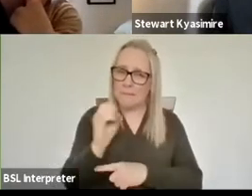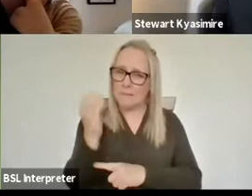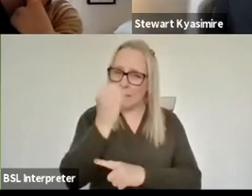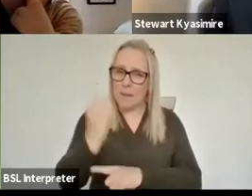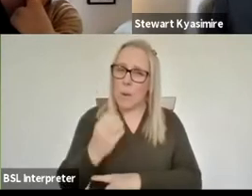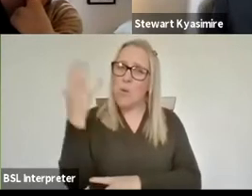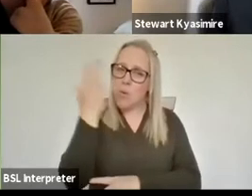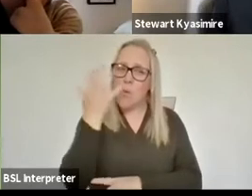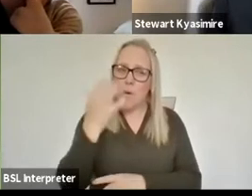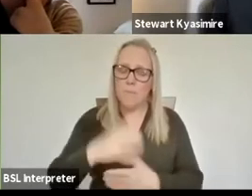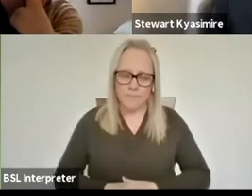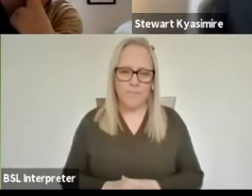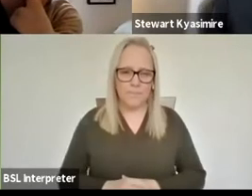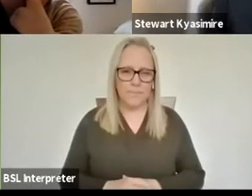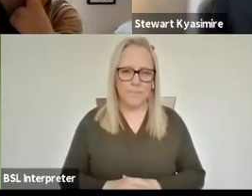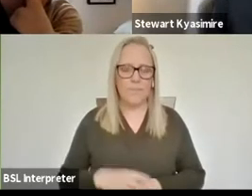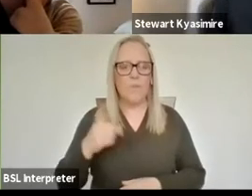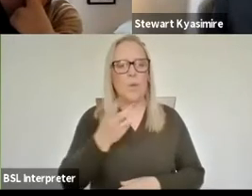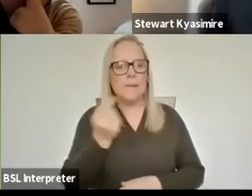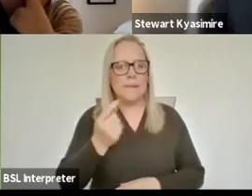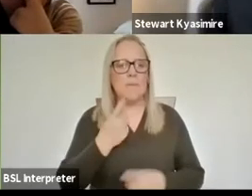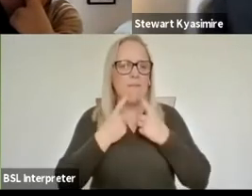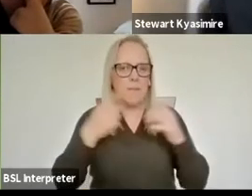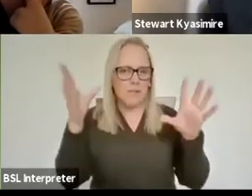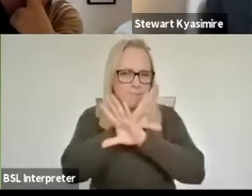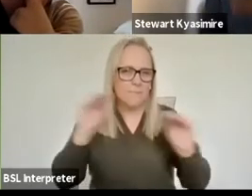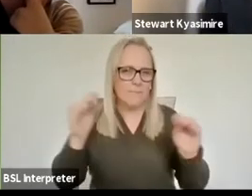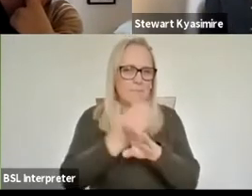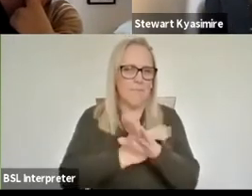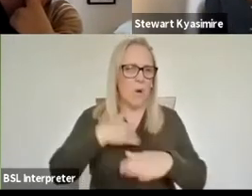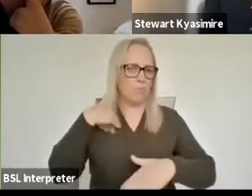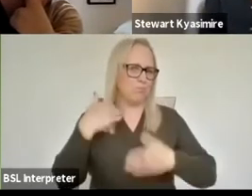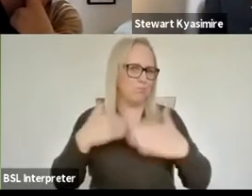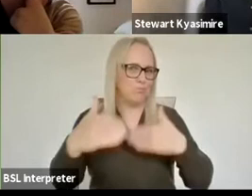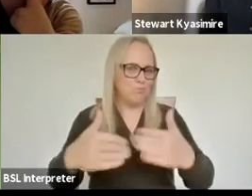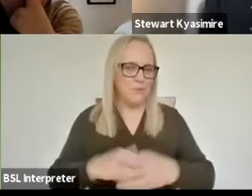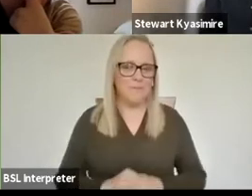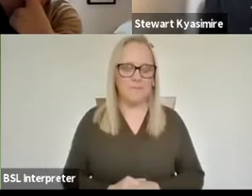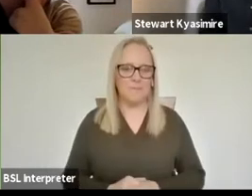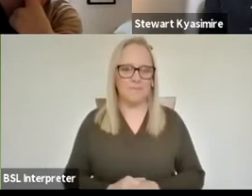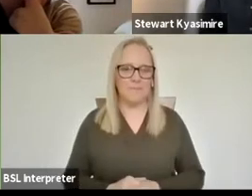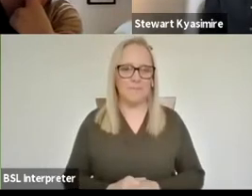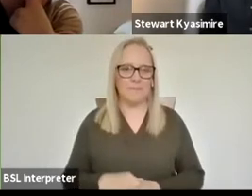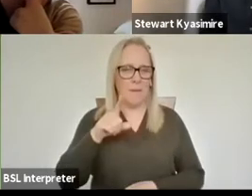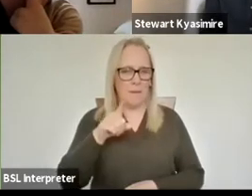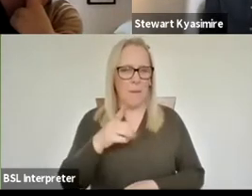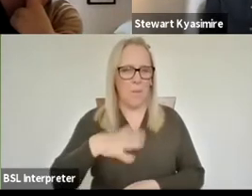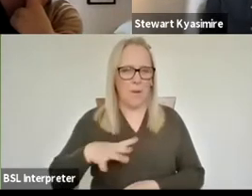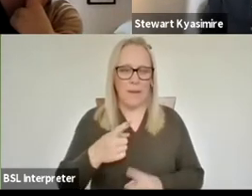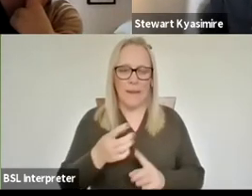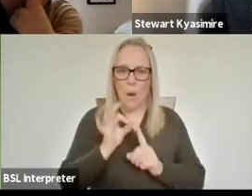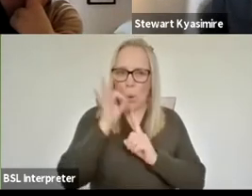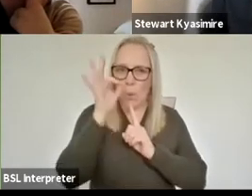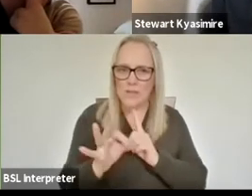the arts. So a couple of housekeeping points before we begin. I'd like to ask you to save your questions until about